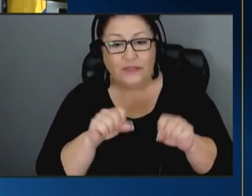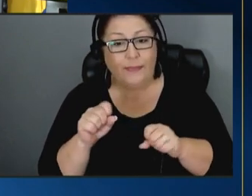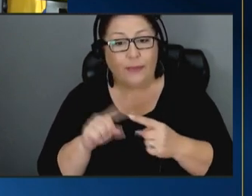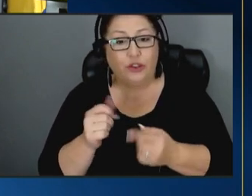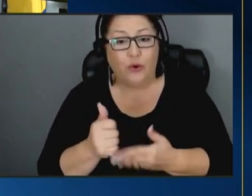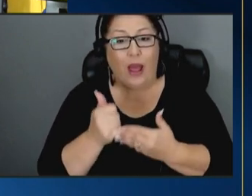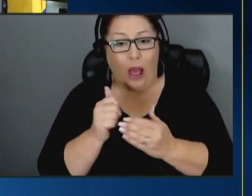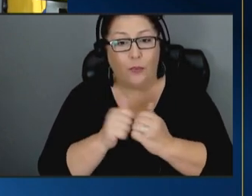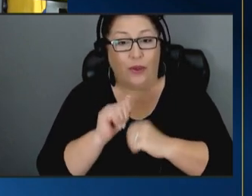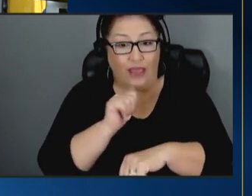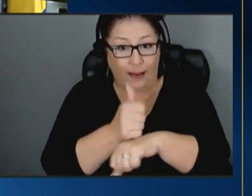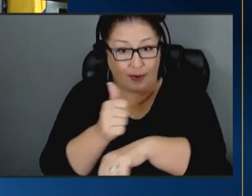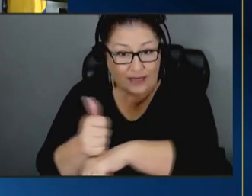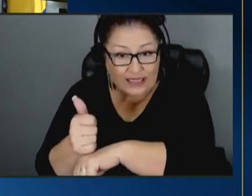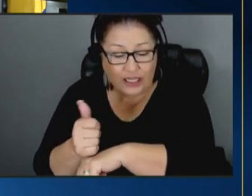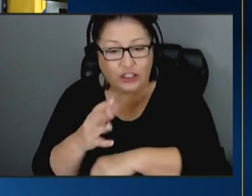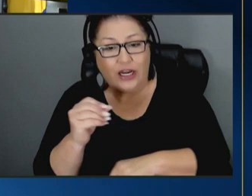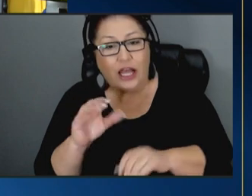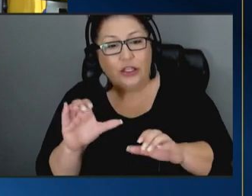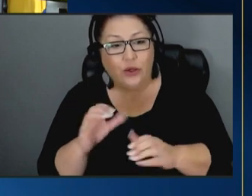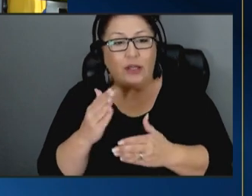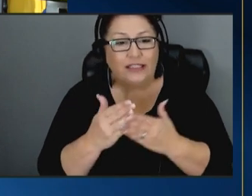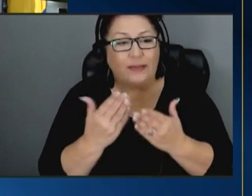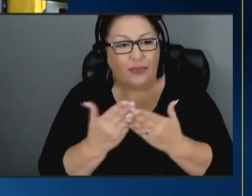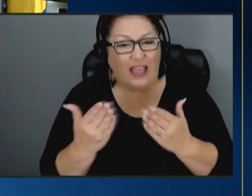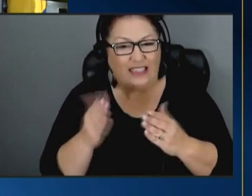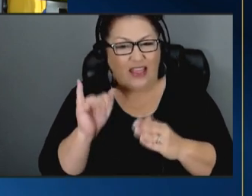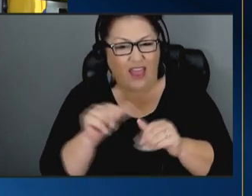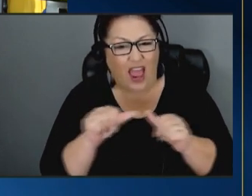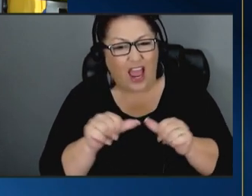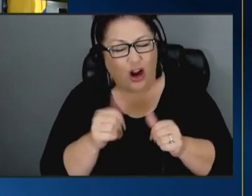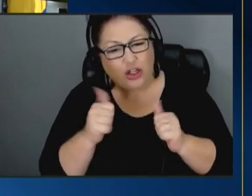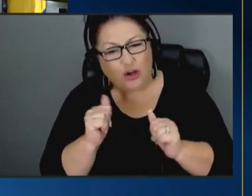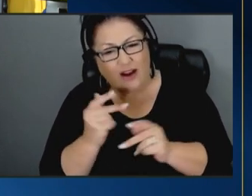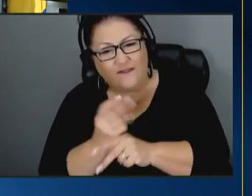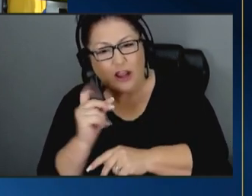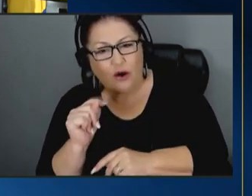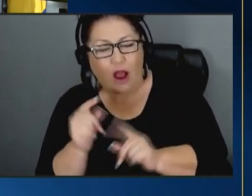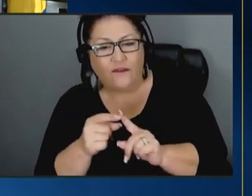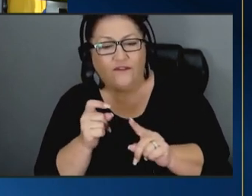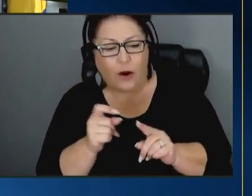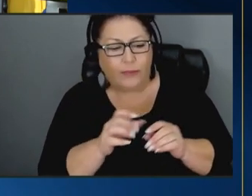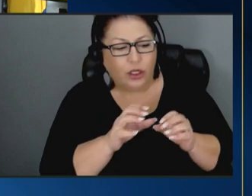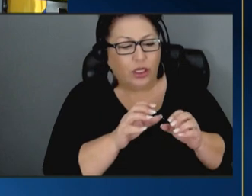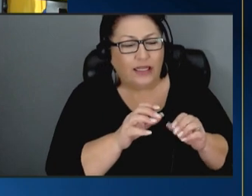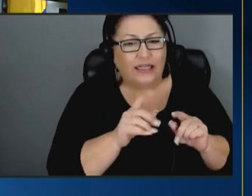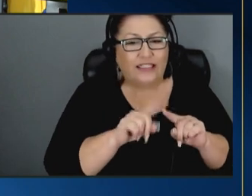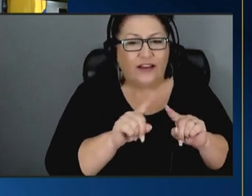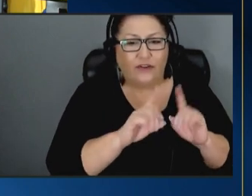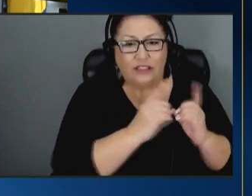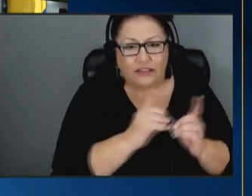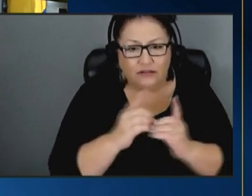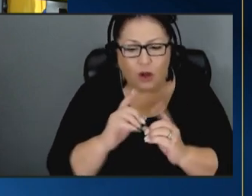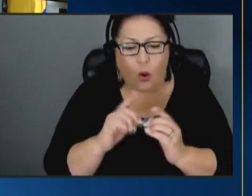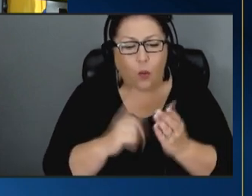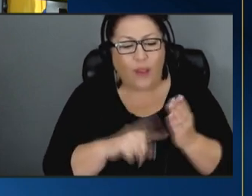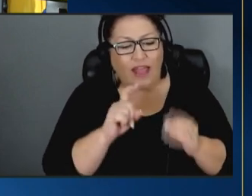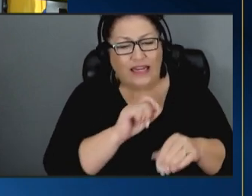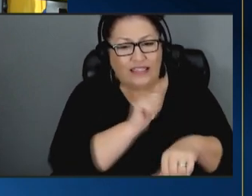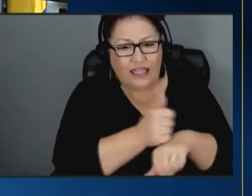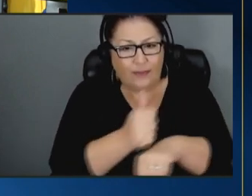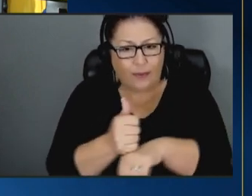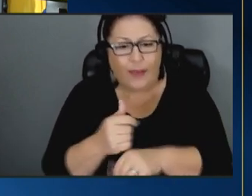implementation and we're doing some reconnaissance in that area of trying to figure out from jurisdictions what they really need to implement and how we can be helpful